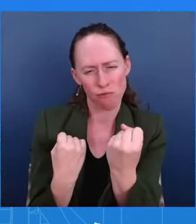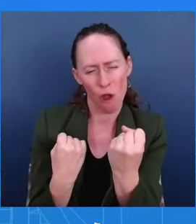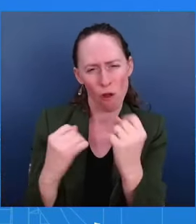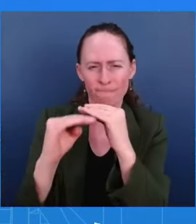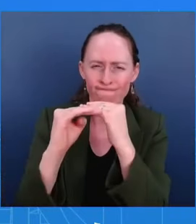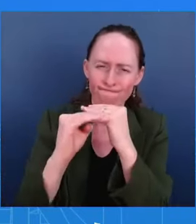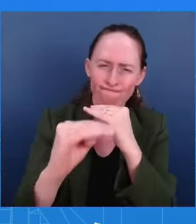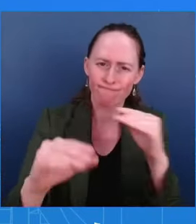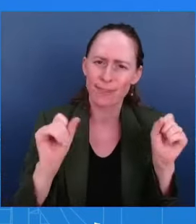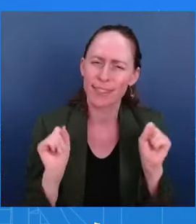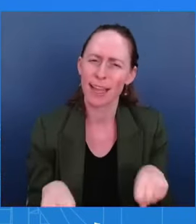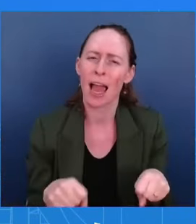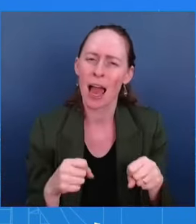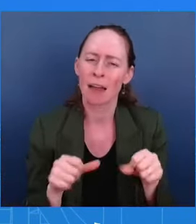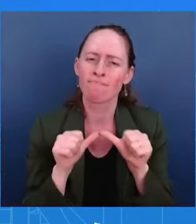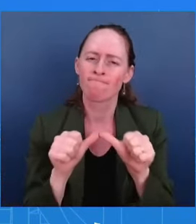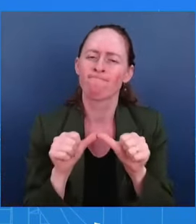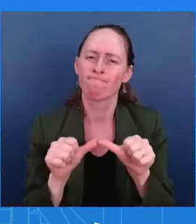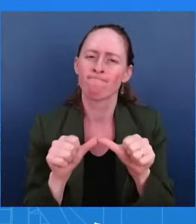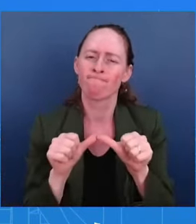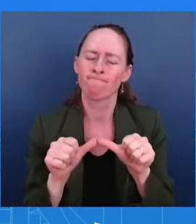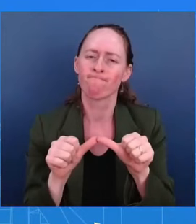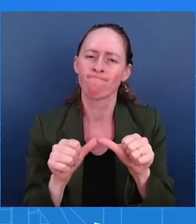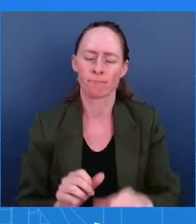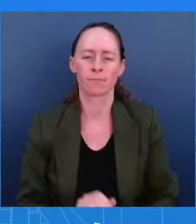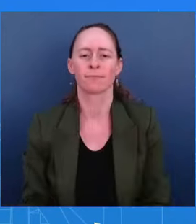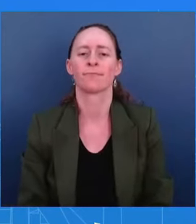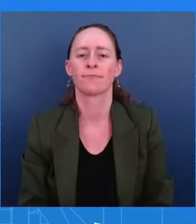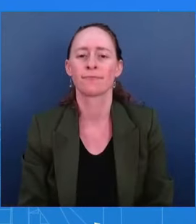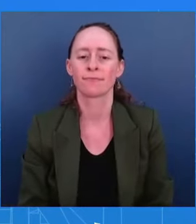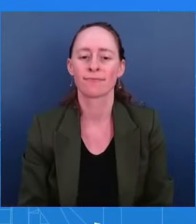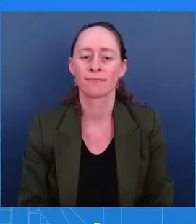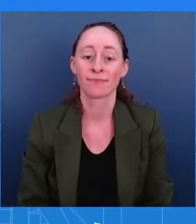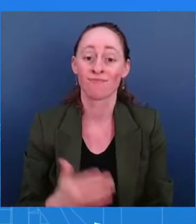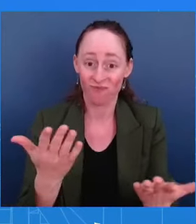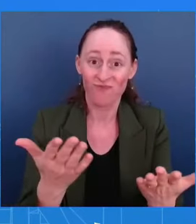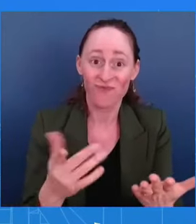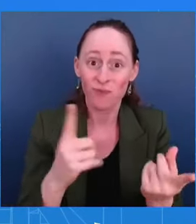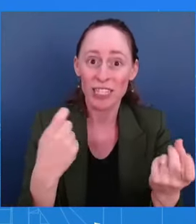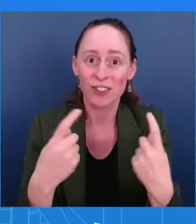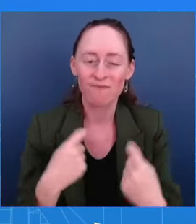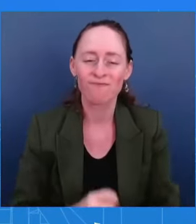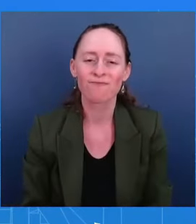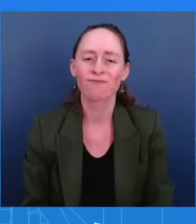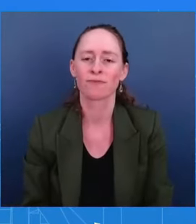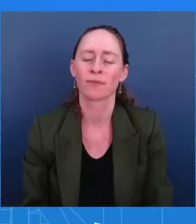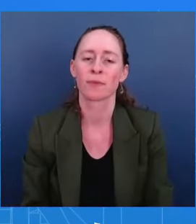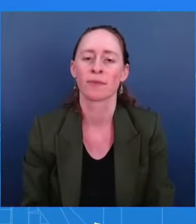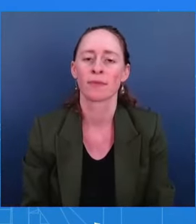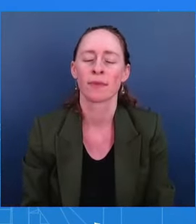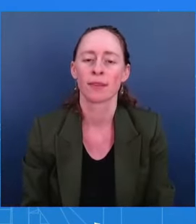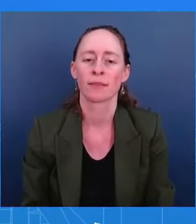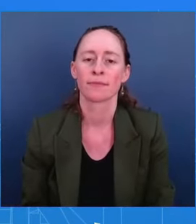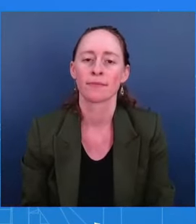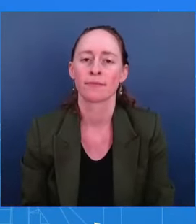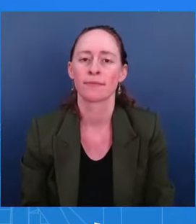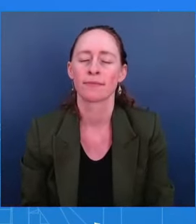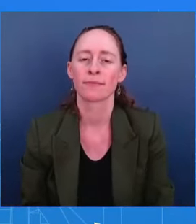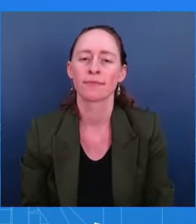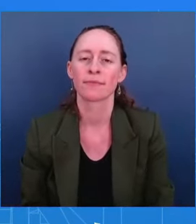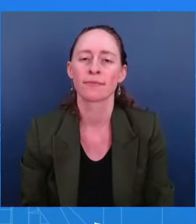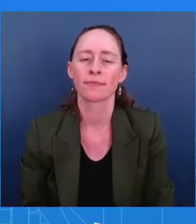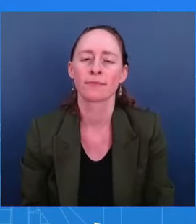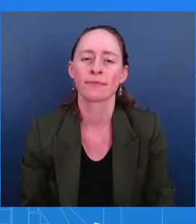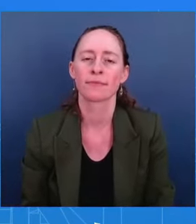Thanks. First on this disinformation campaign, can you talk a little bit more about why unveiling this now?